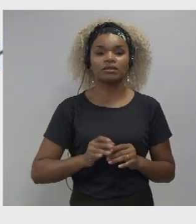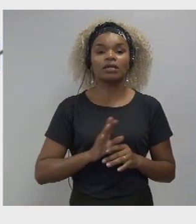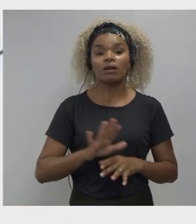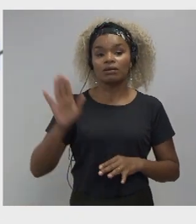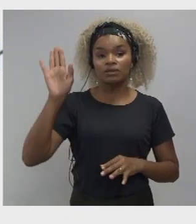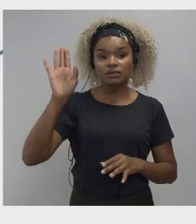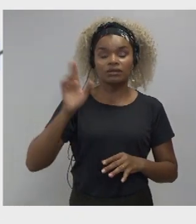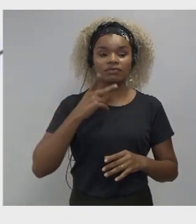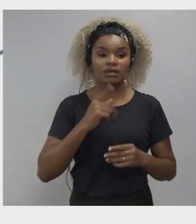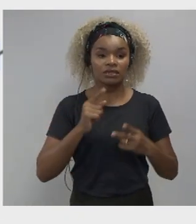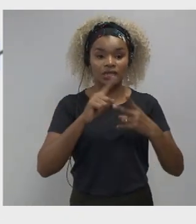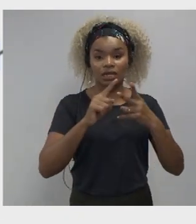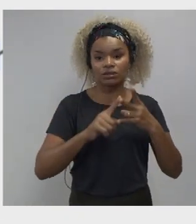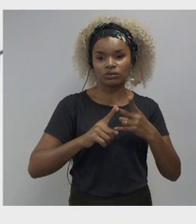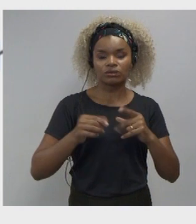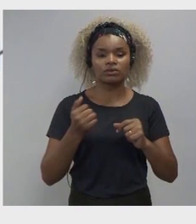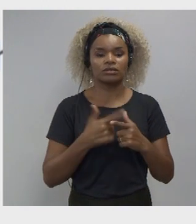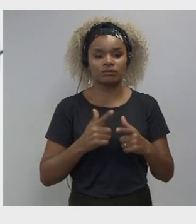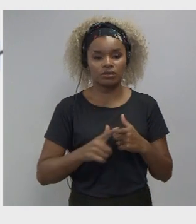you think two was the worst